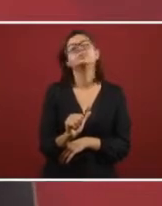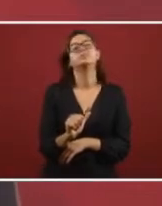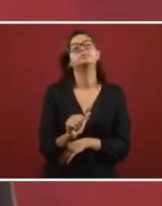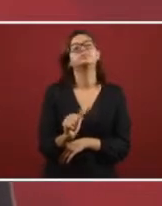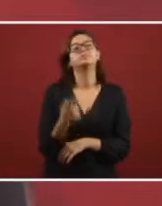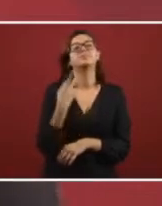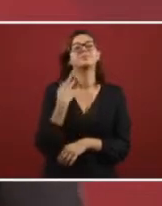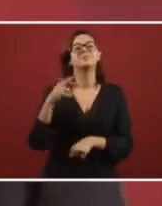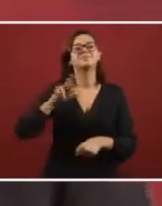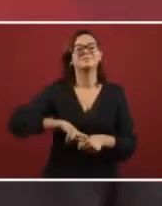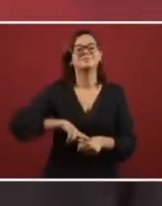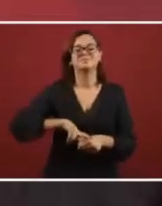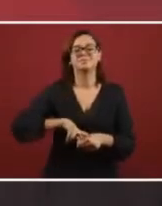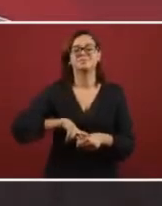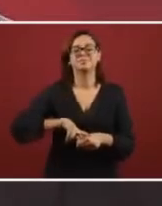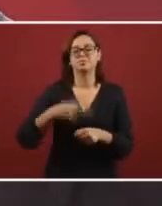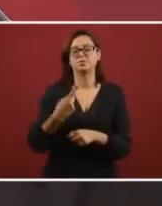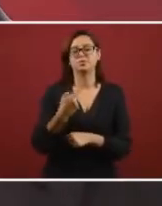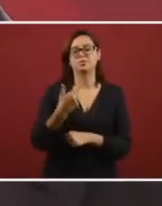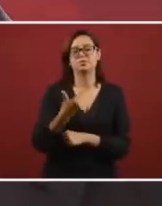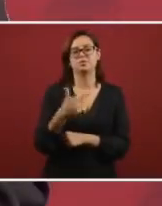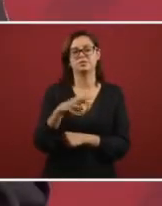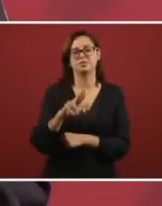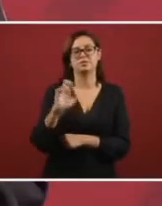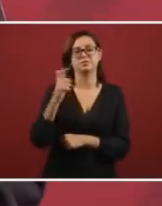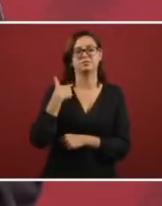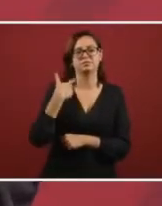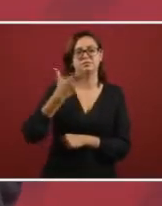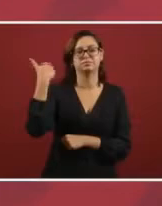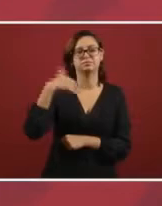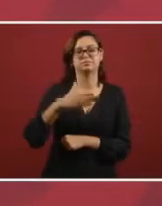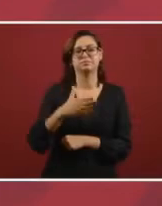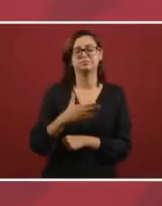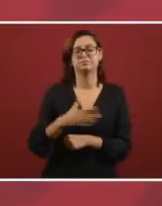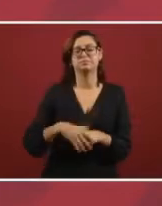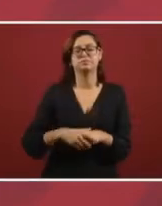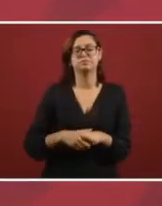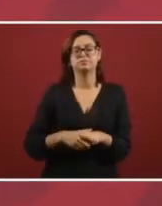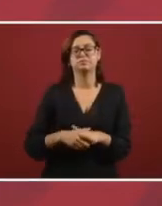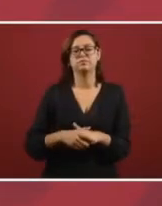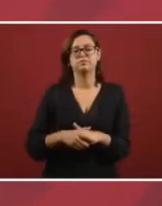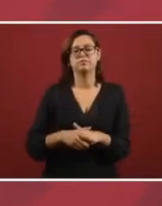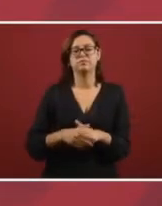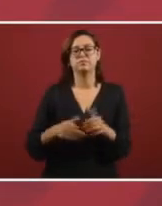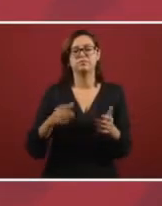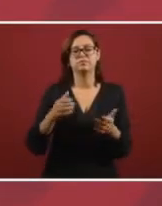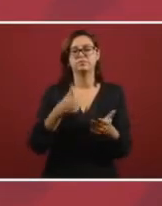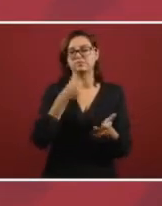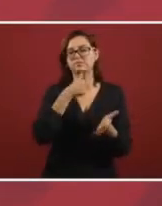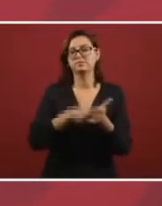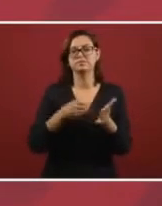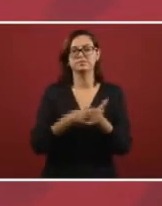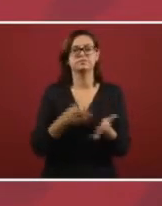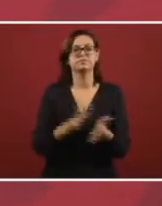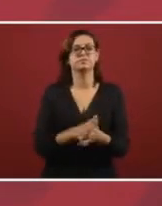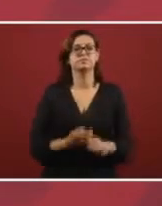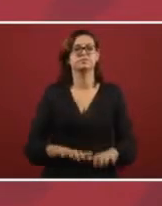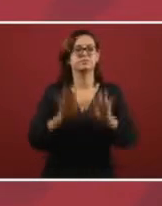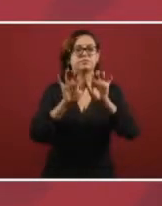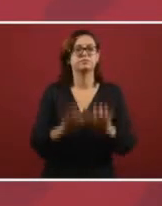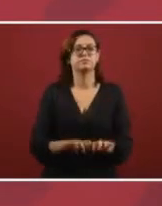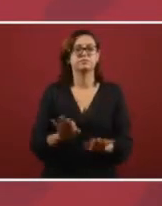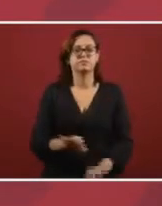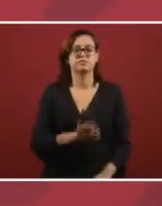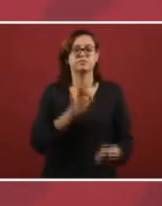the Procurement Department, Department, emitted a